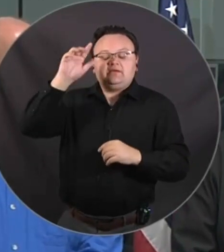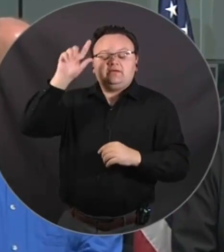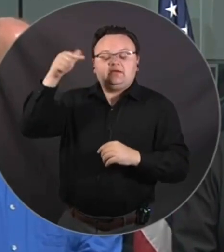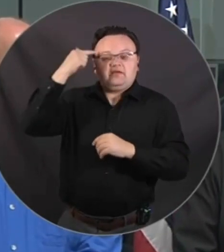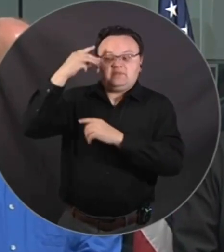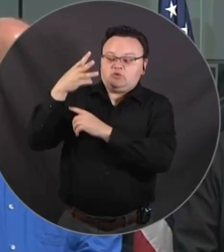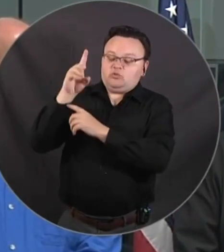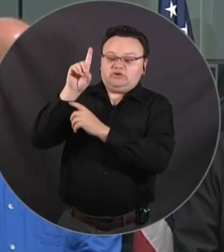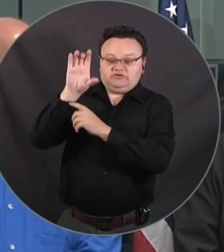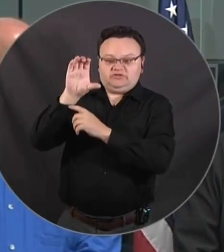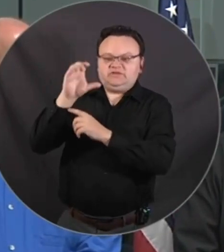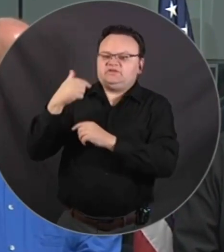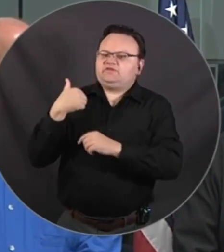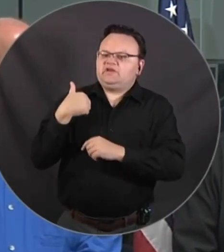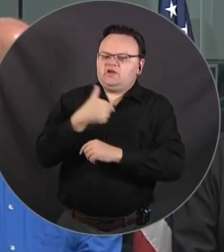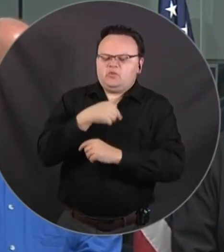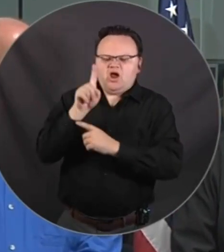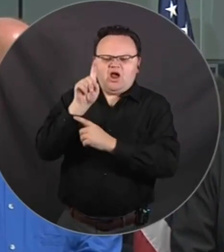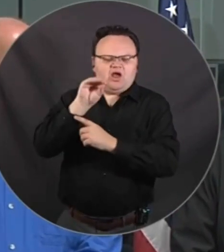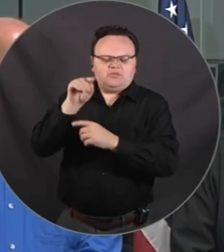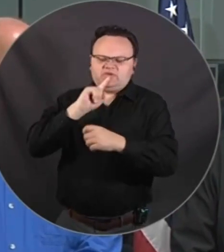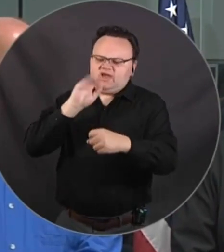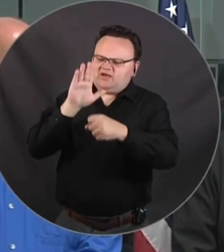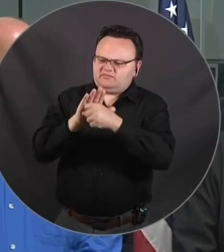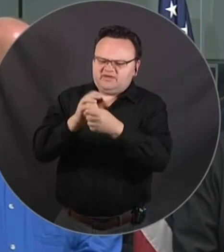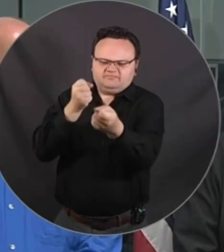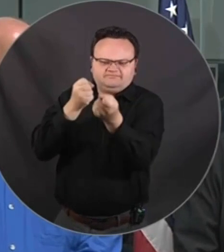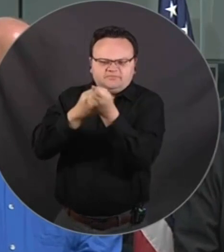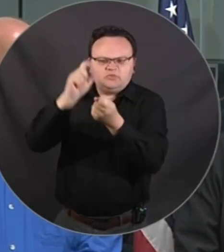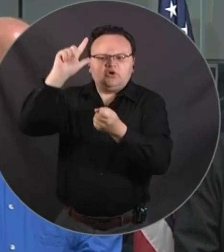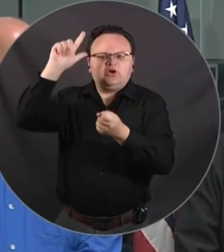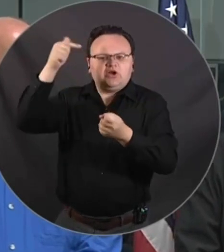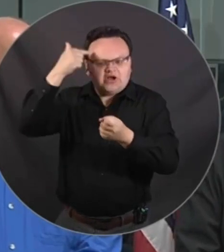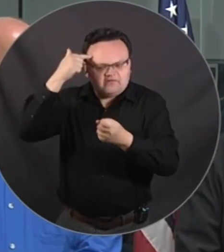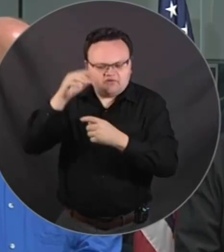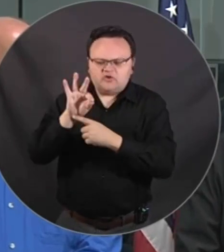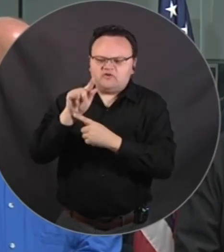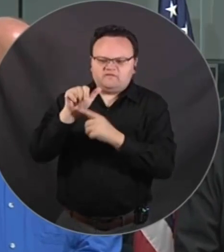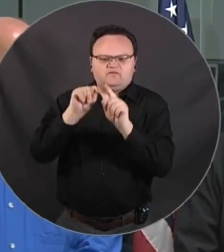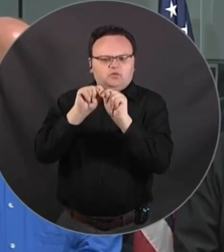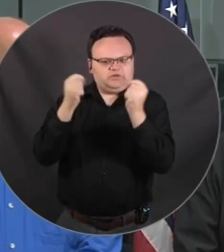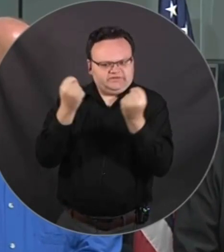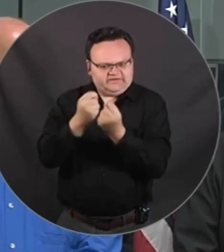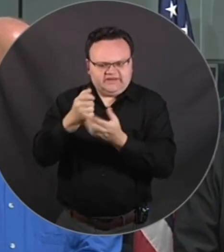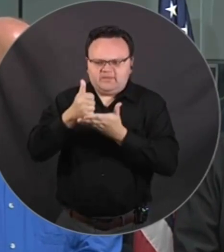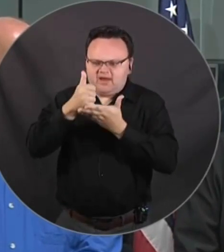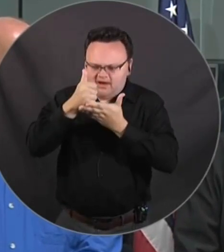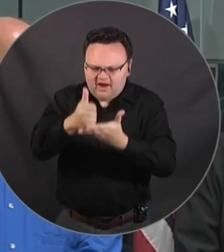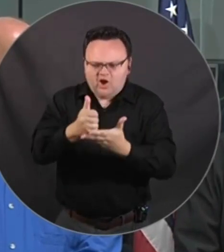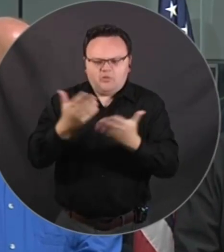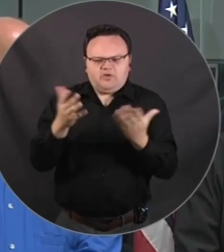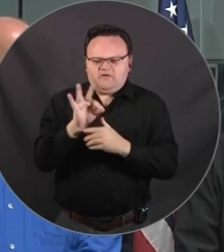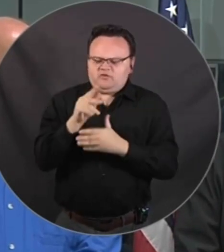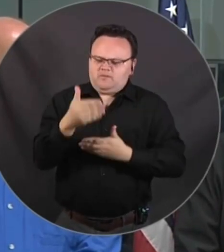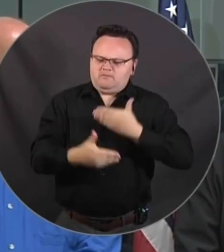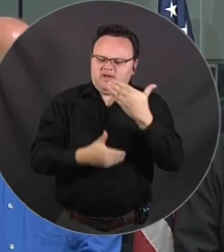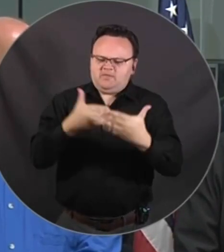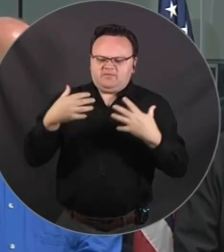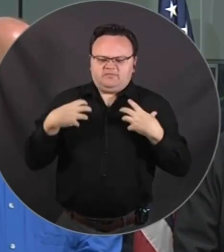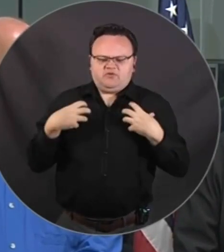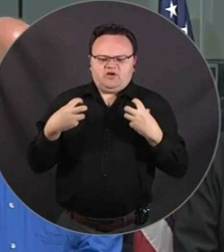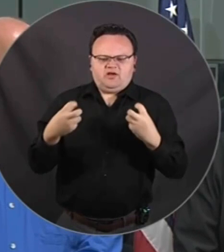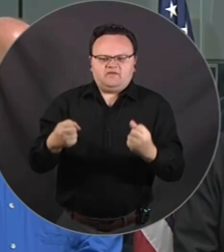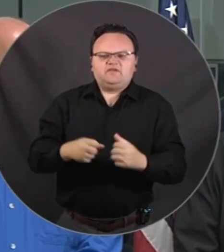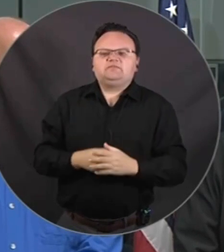the governor and the team here in their ongoing response and then the recovery efforts here in Florida. We have